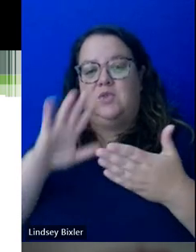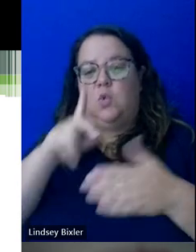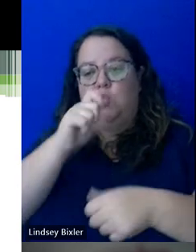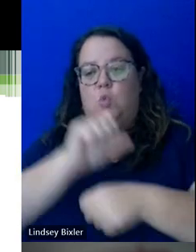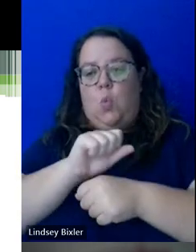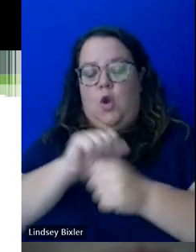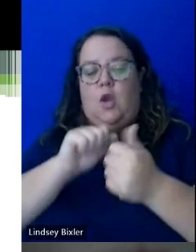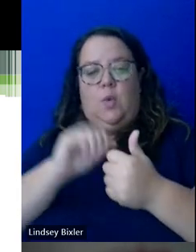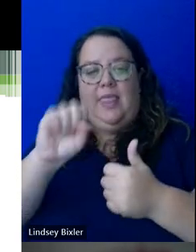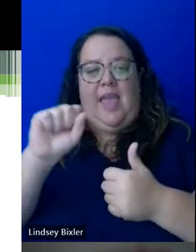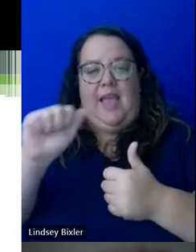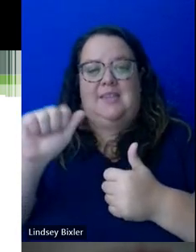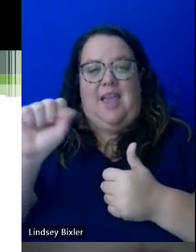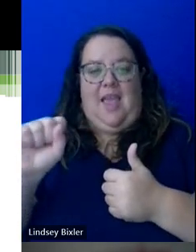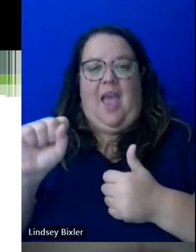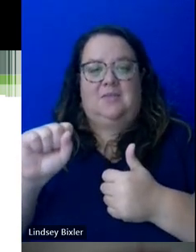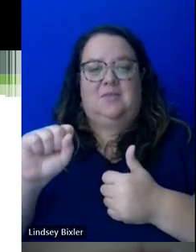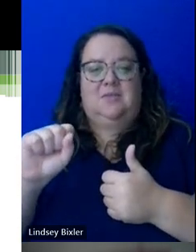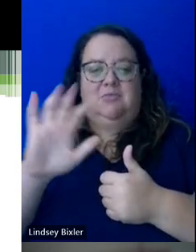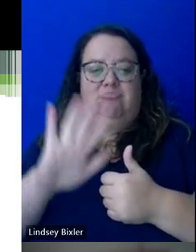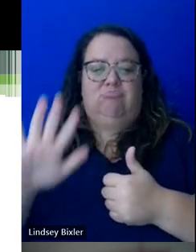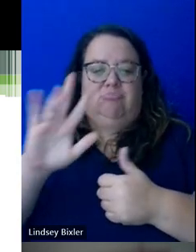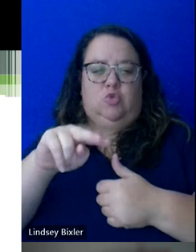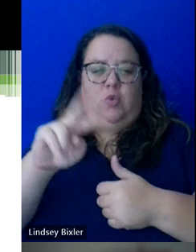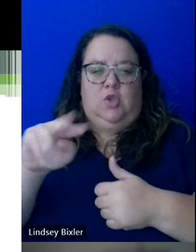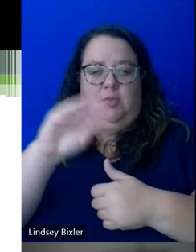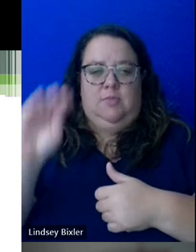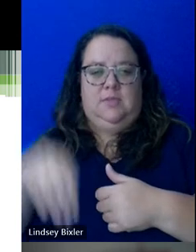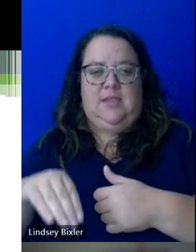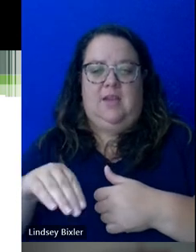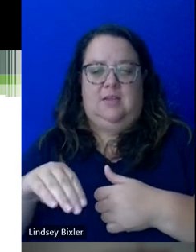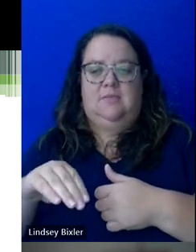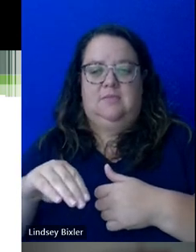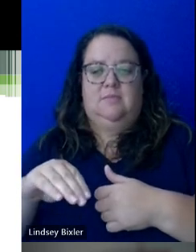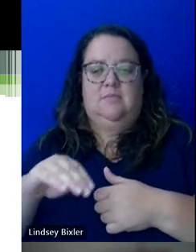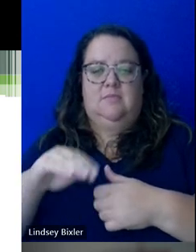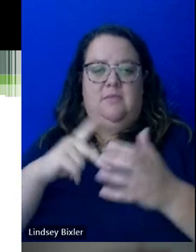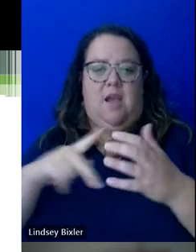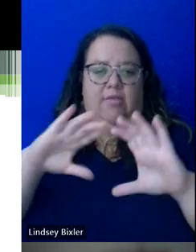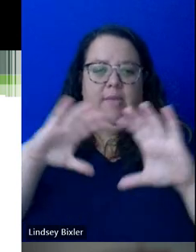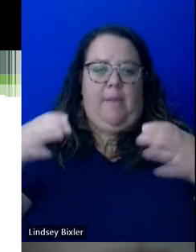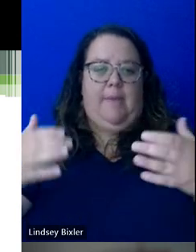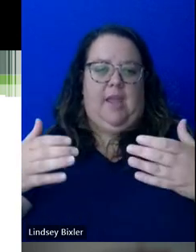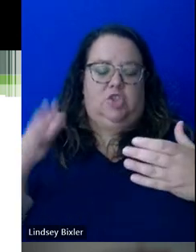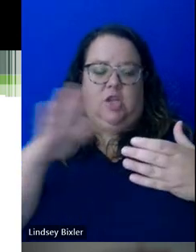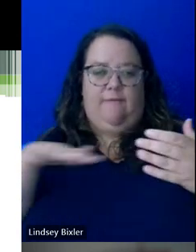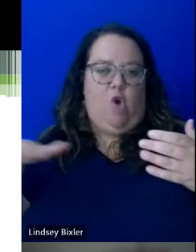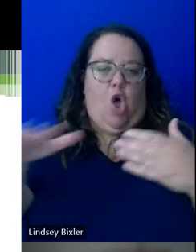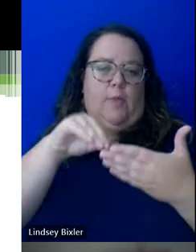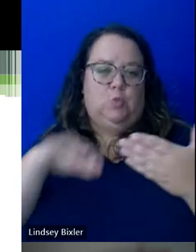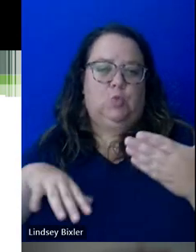SAS, which is about 22% of the population of all the students.